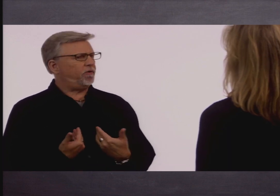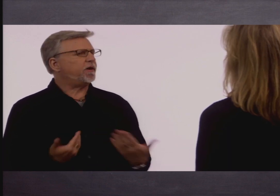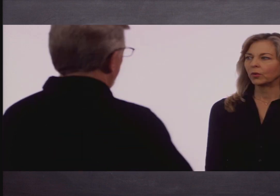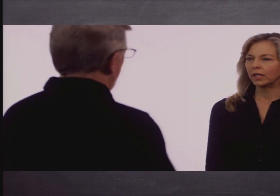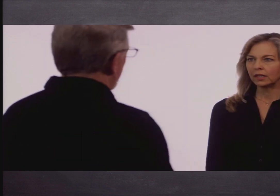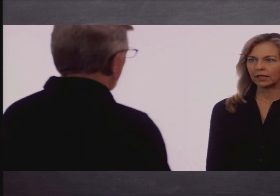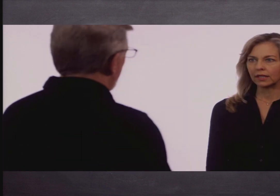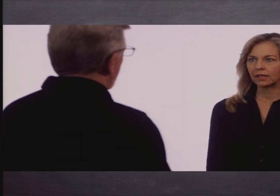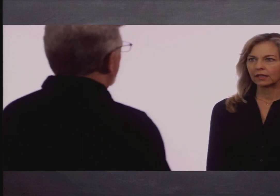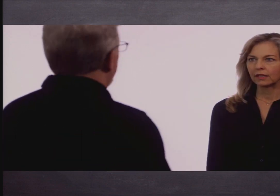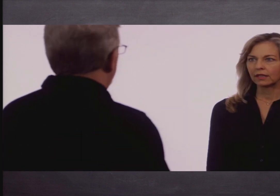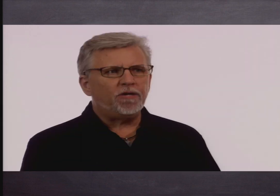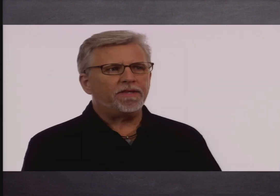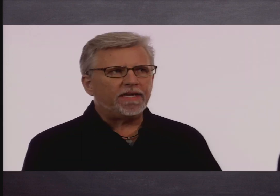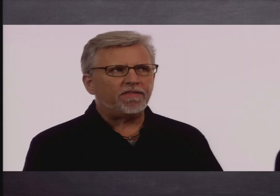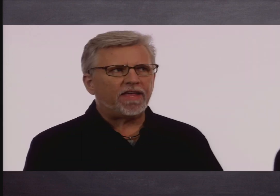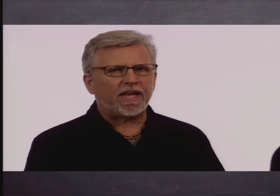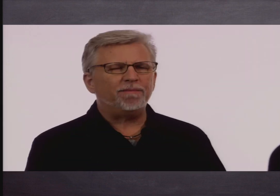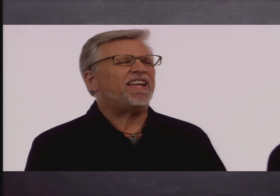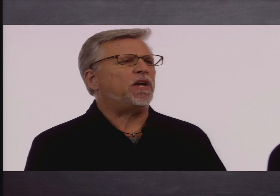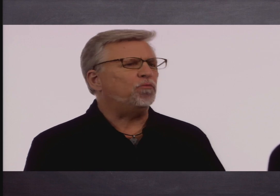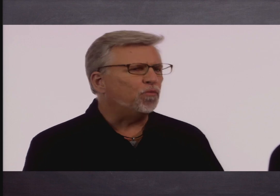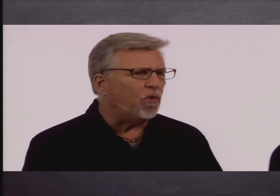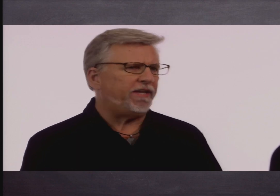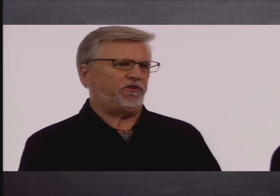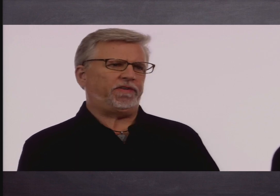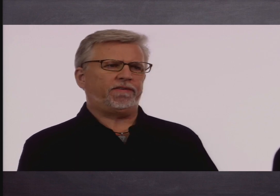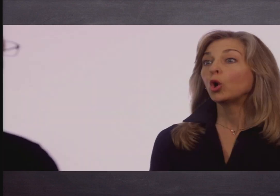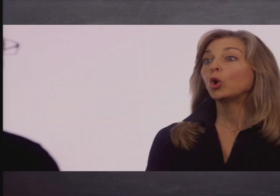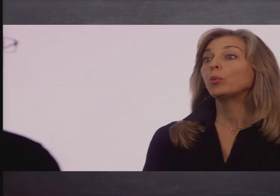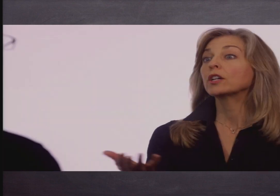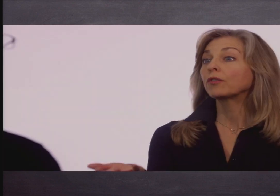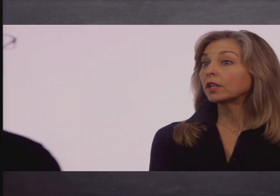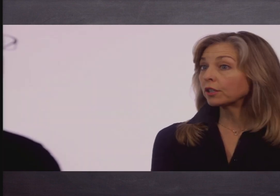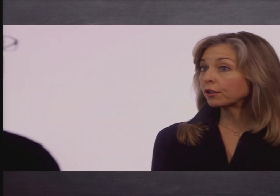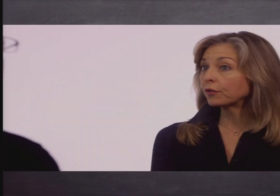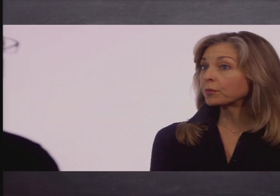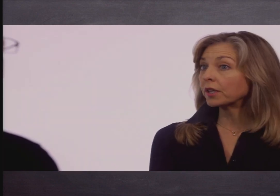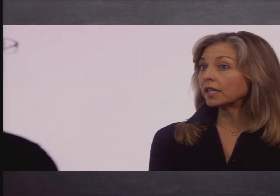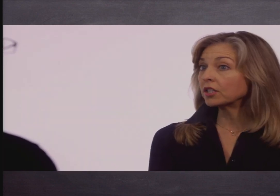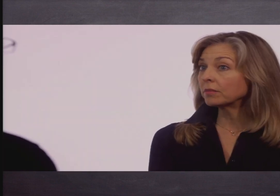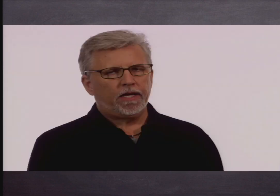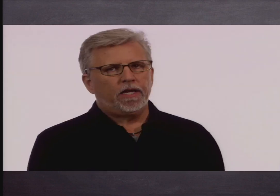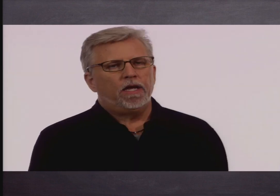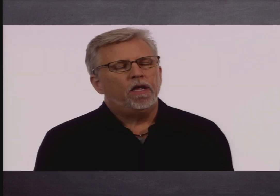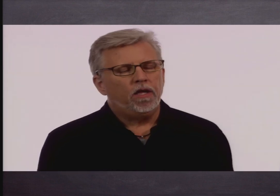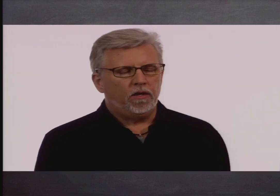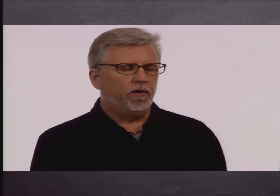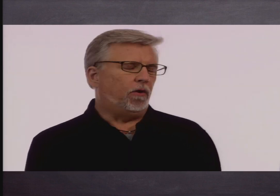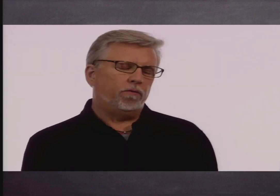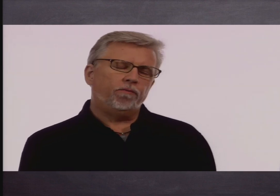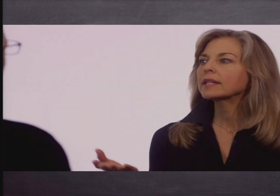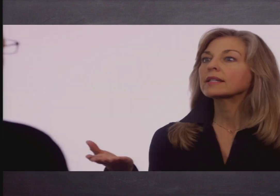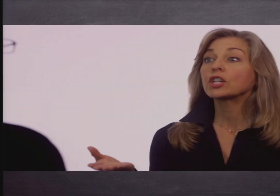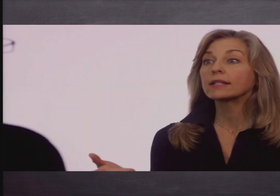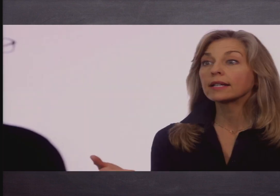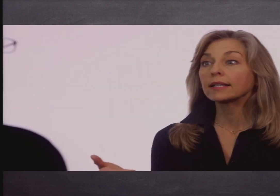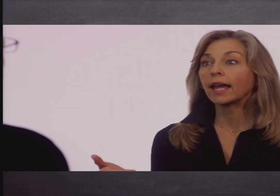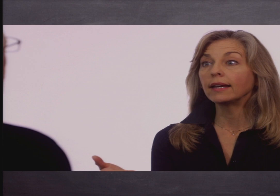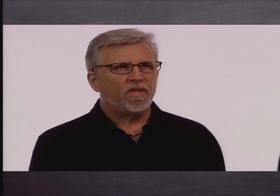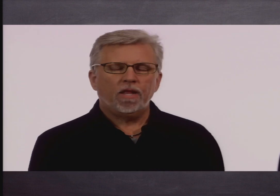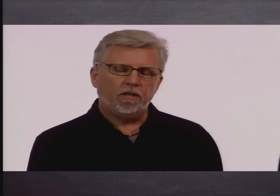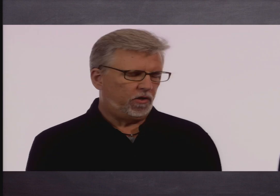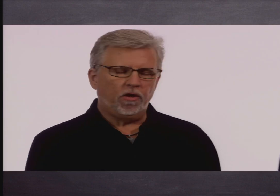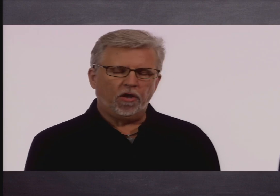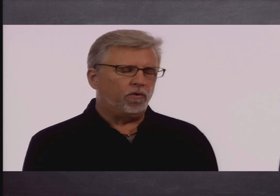mass murderer. Really? Yeah. Can you believe that guy? mean, that's outrageous. Oh, because you killed all the firstborn in Egypt? No. Oh, because of the genocide